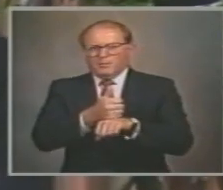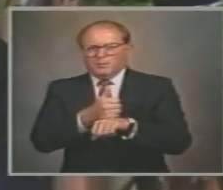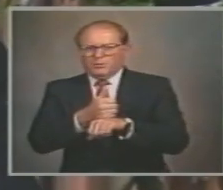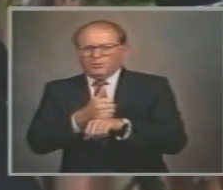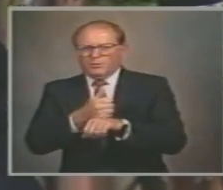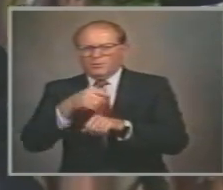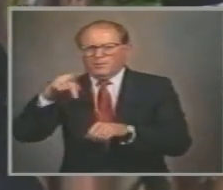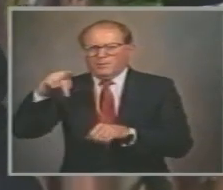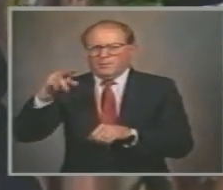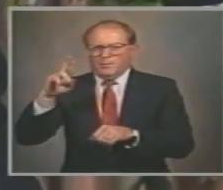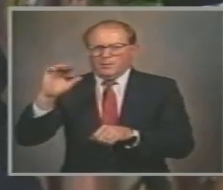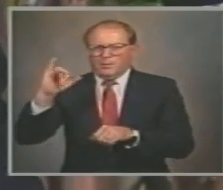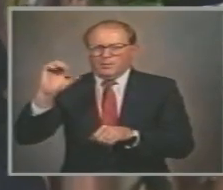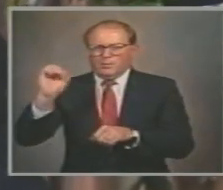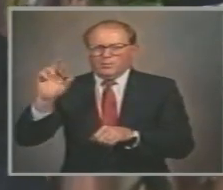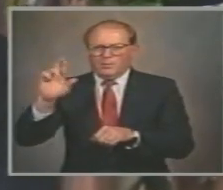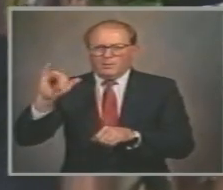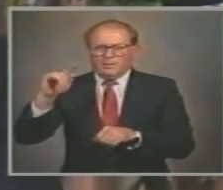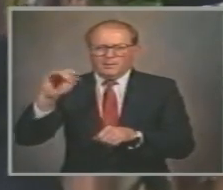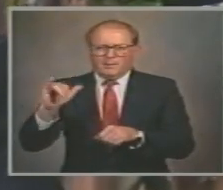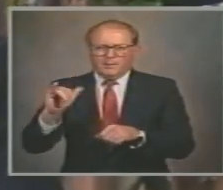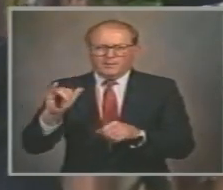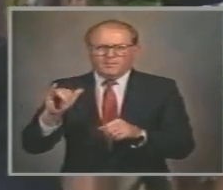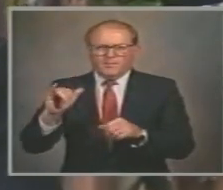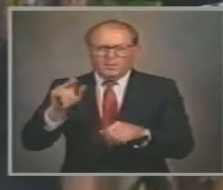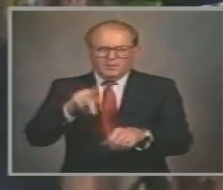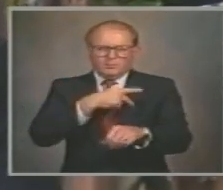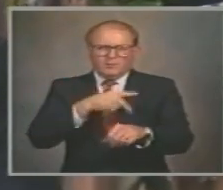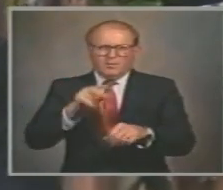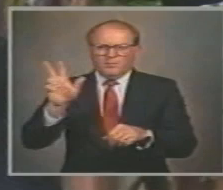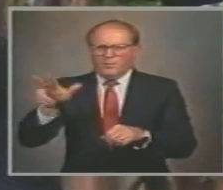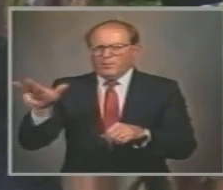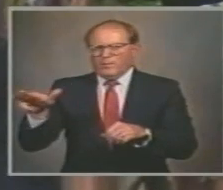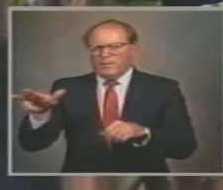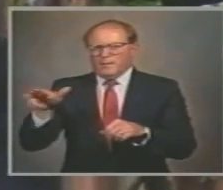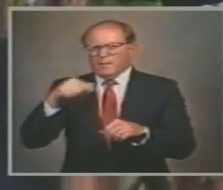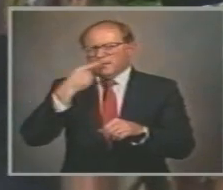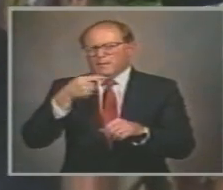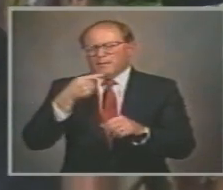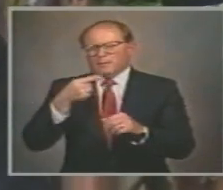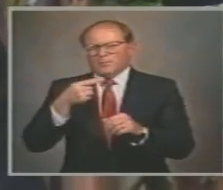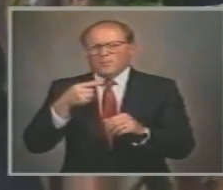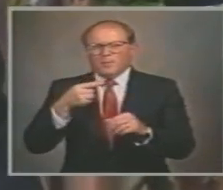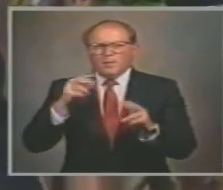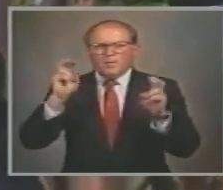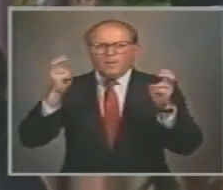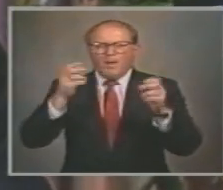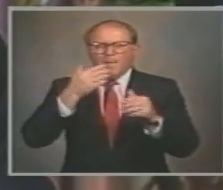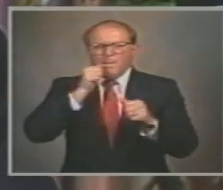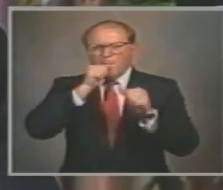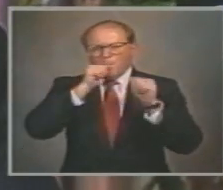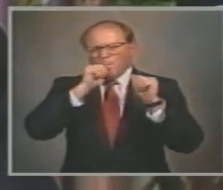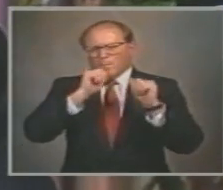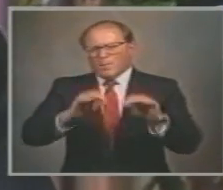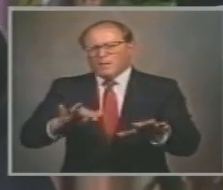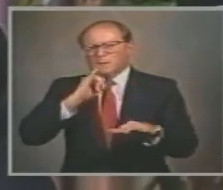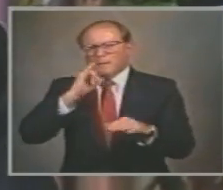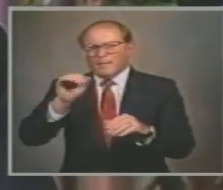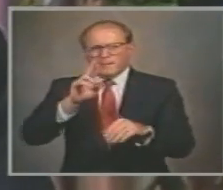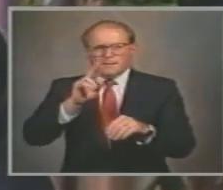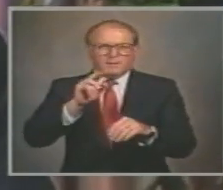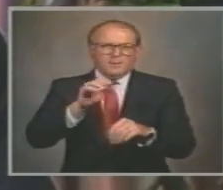historically true Psalm 33 verse 12 is It says Blessed is the nation